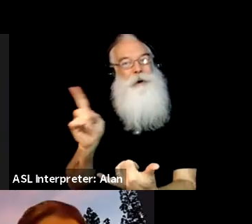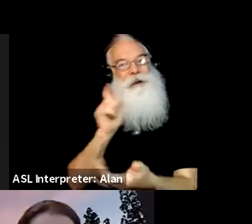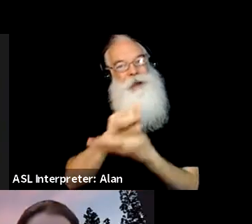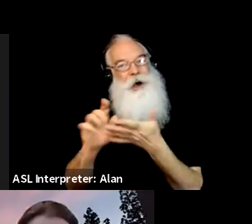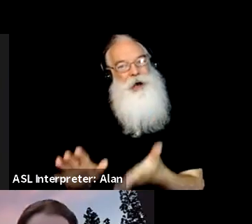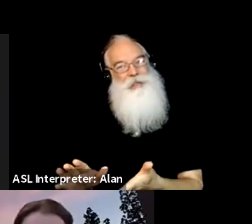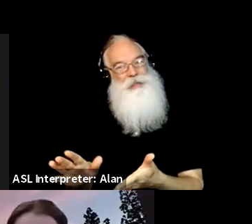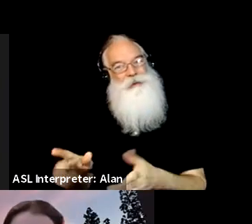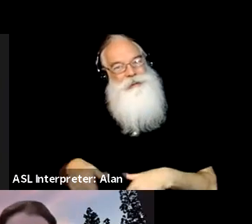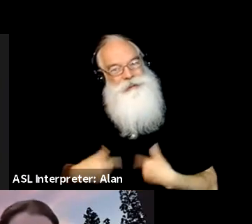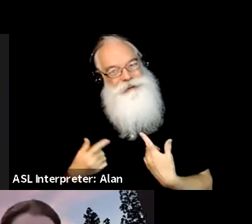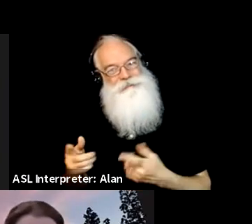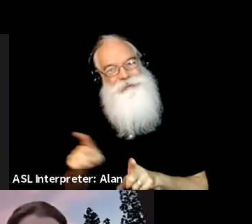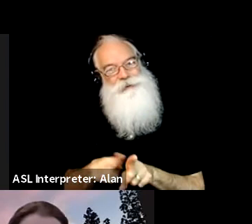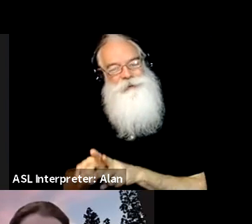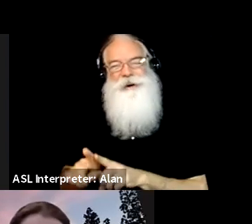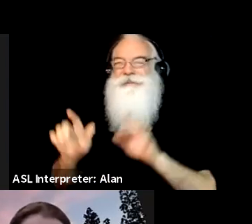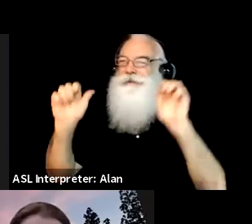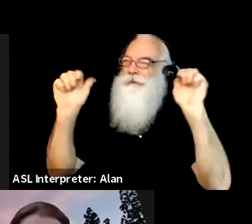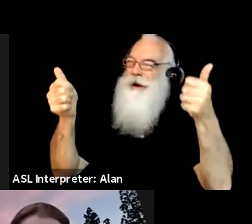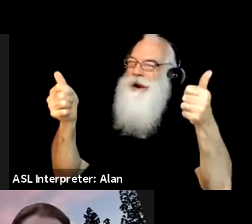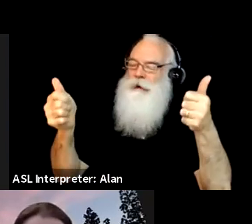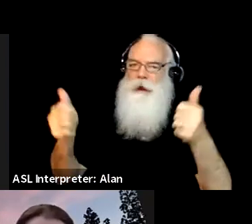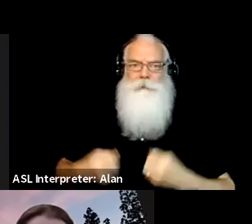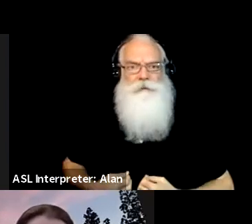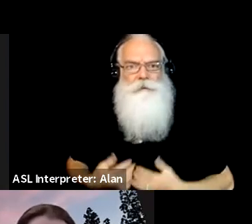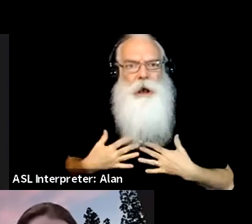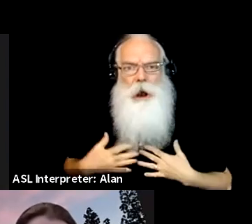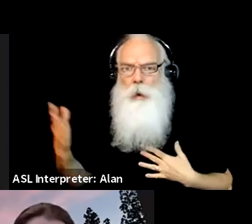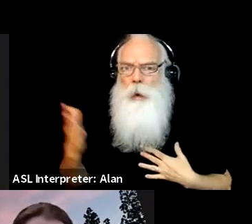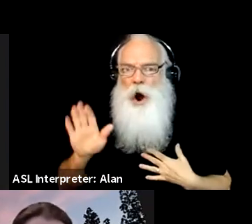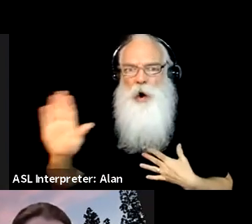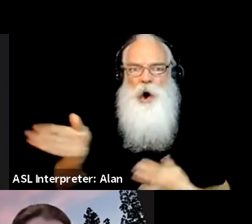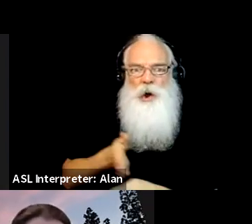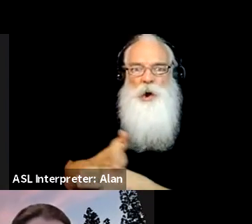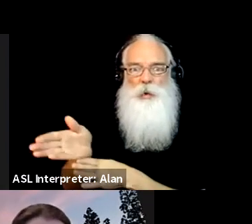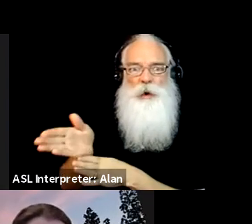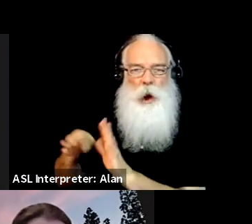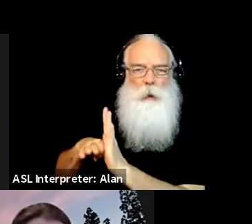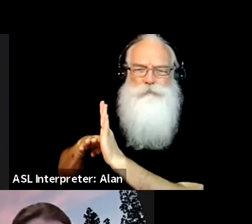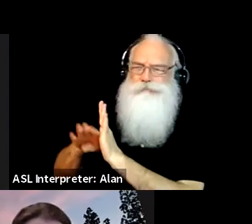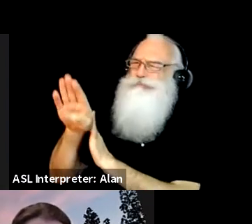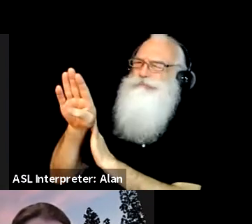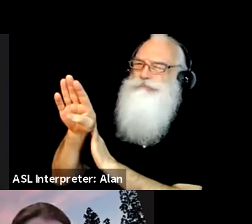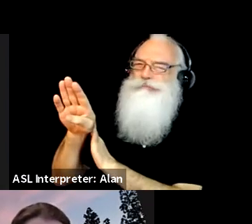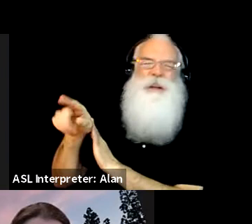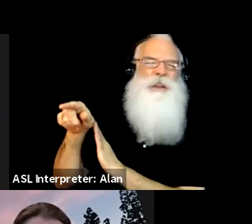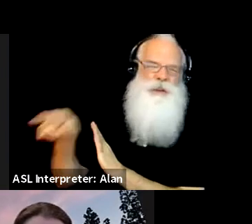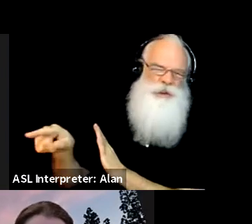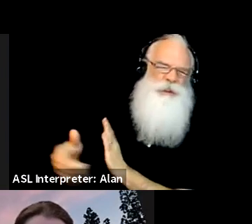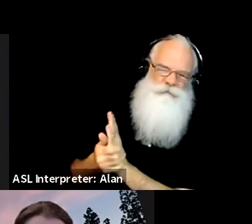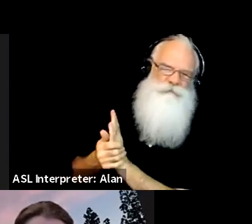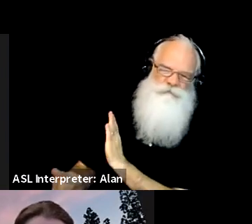I'm inspiring to see how her career has taken off and she was amazingly talented. So it's not a surprise at all,